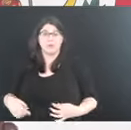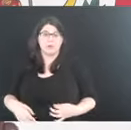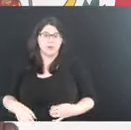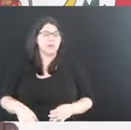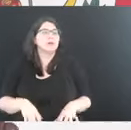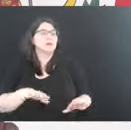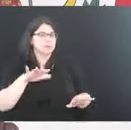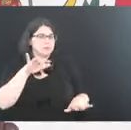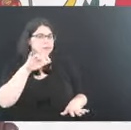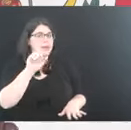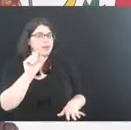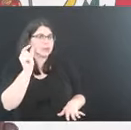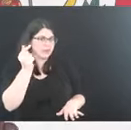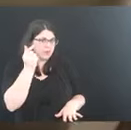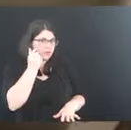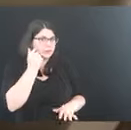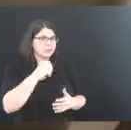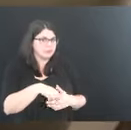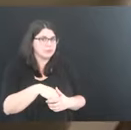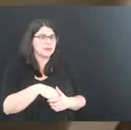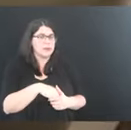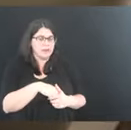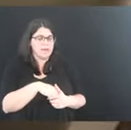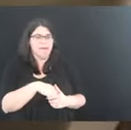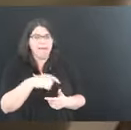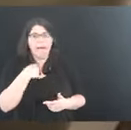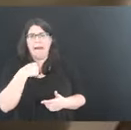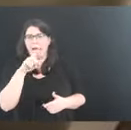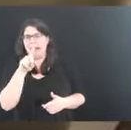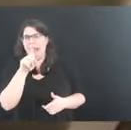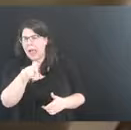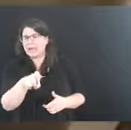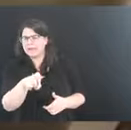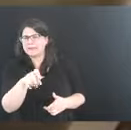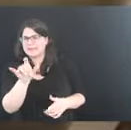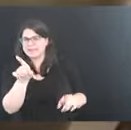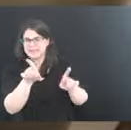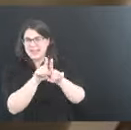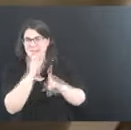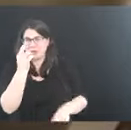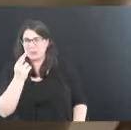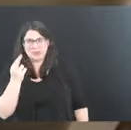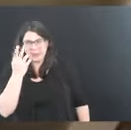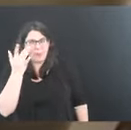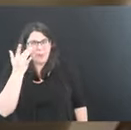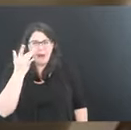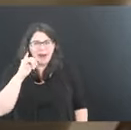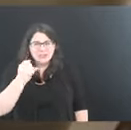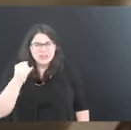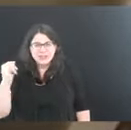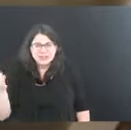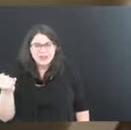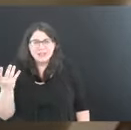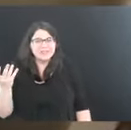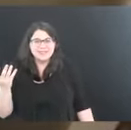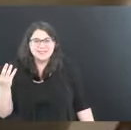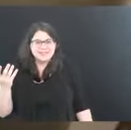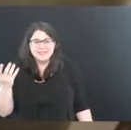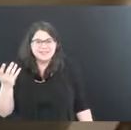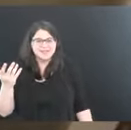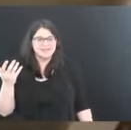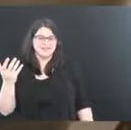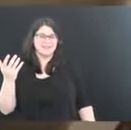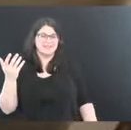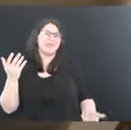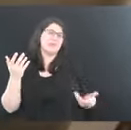Yes, sir, Governor. I do ask Paul, number one, about Johnson & Johnson, and number two, Paul, when are you going to go get your